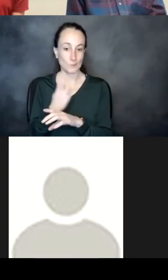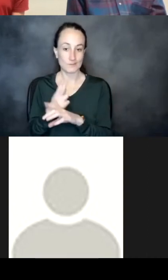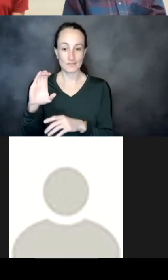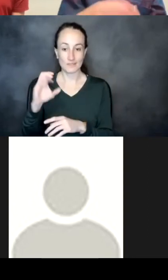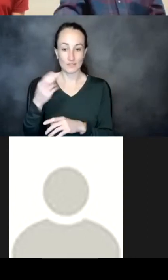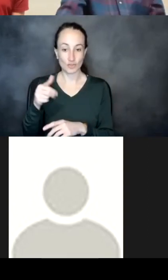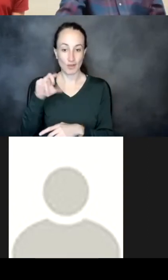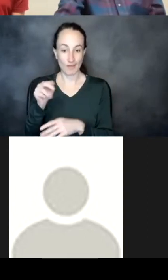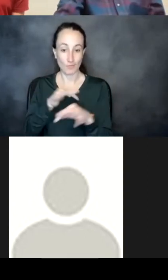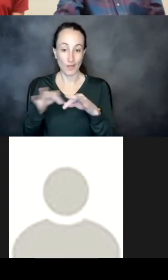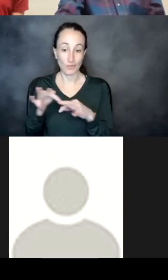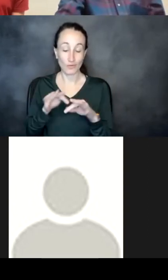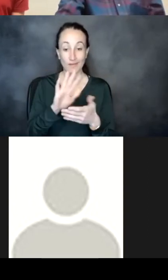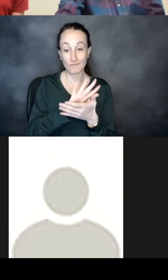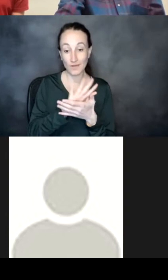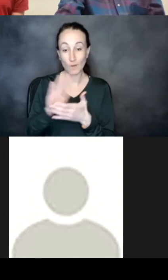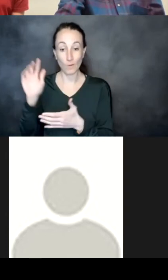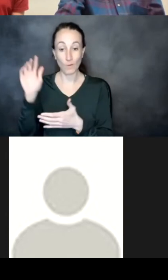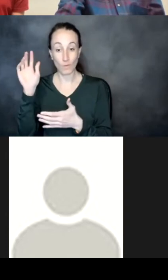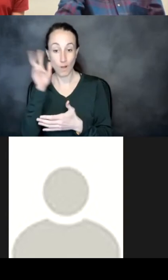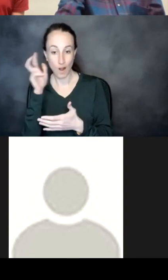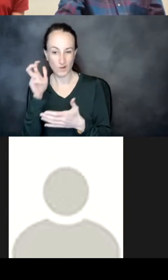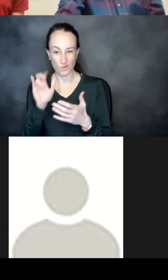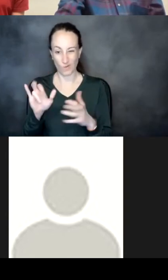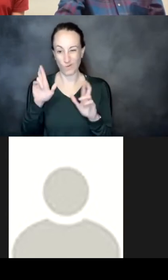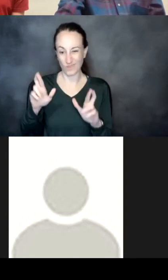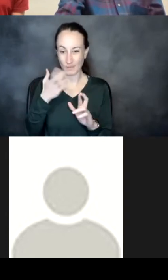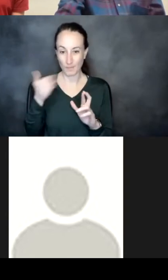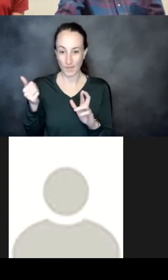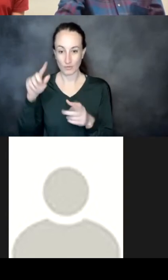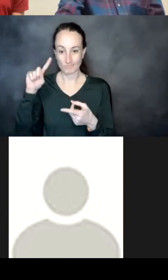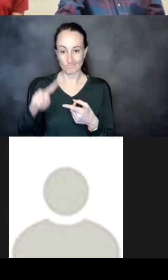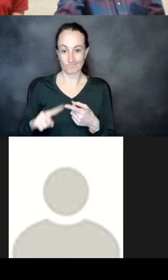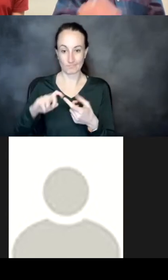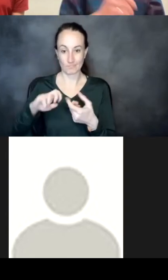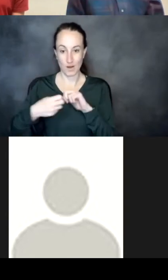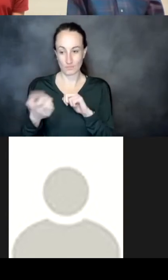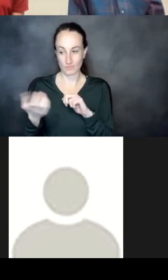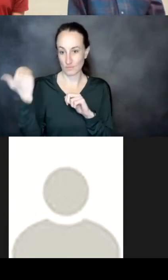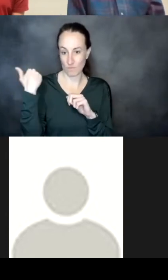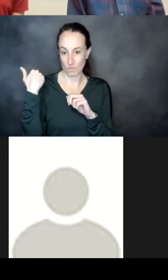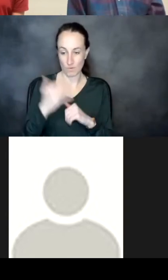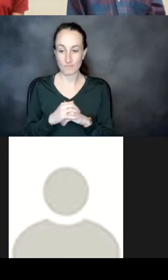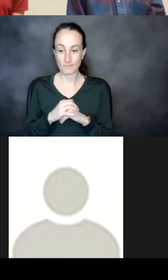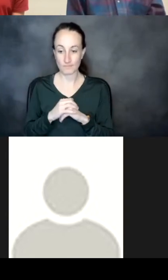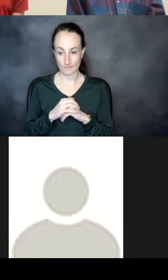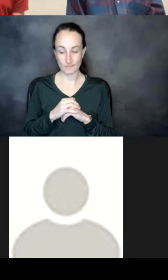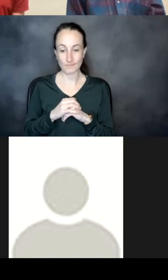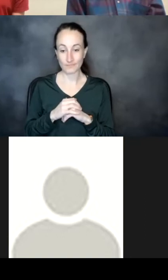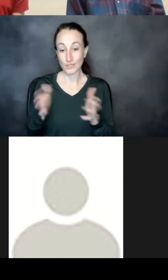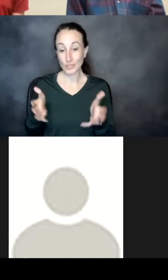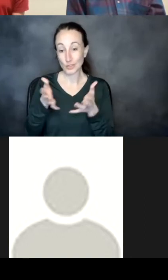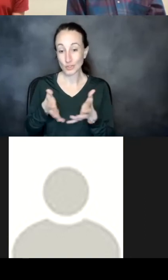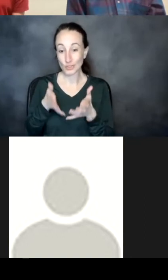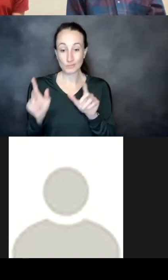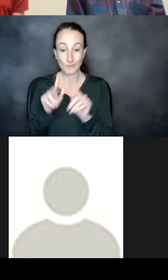than um the video or audio as hopefully that'll be a way to um minimize some of the problems we had earlier um so i encourage people to do is just